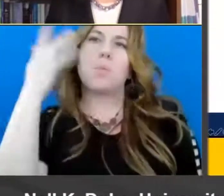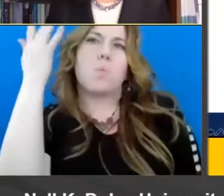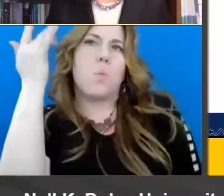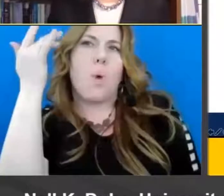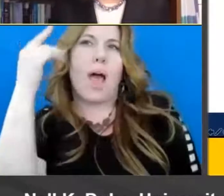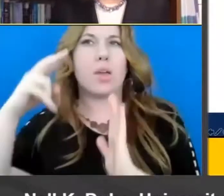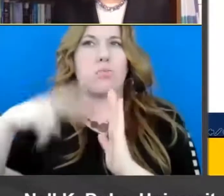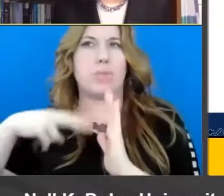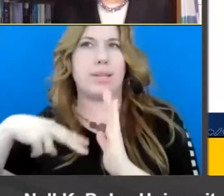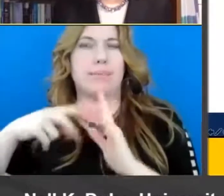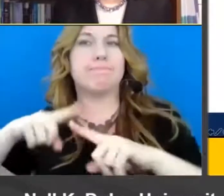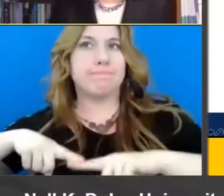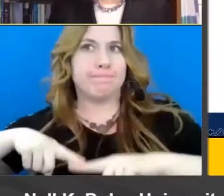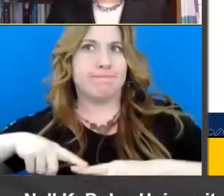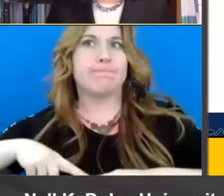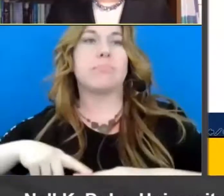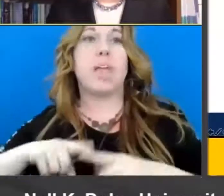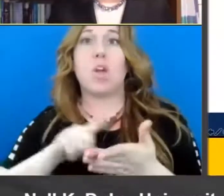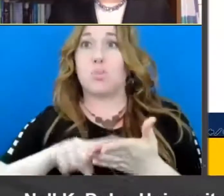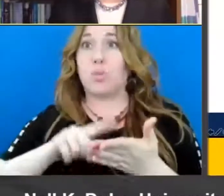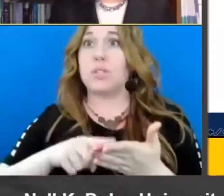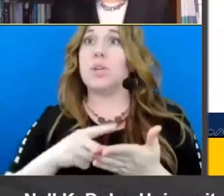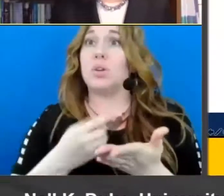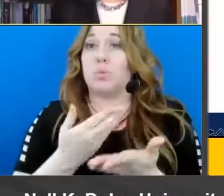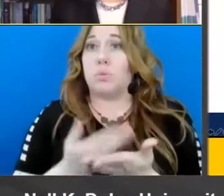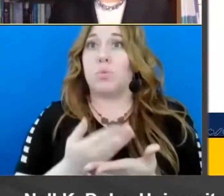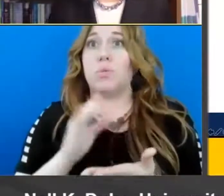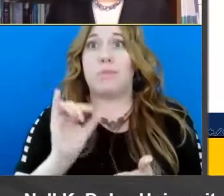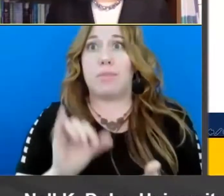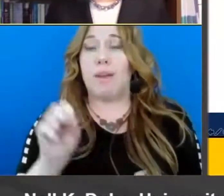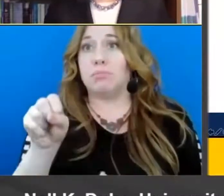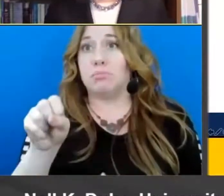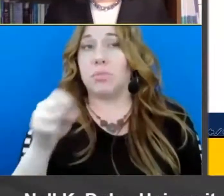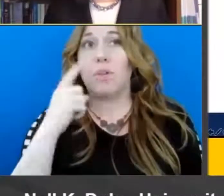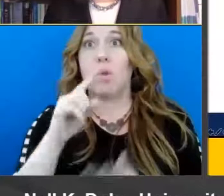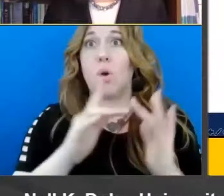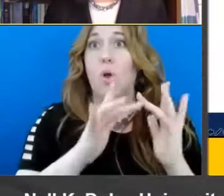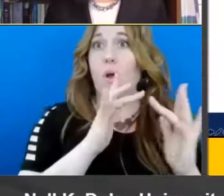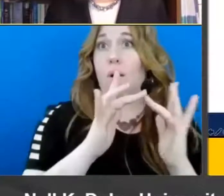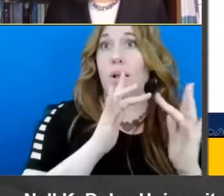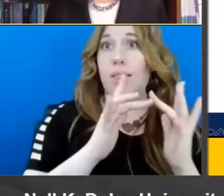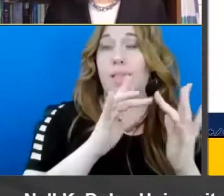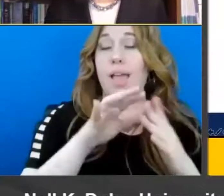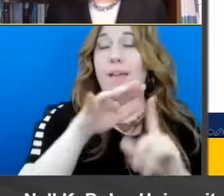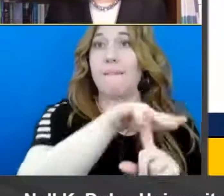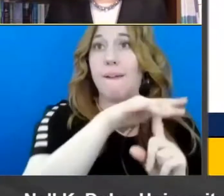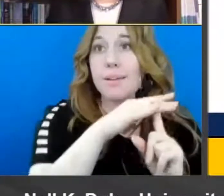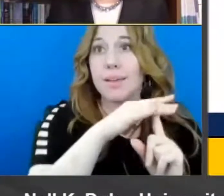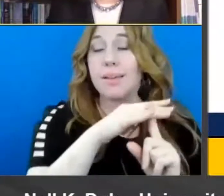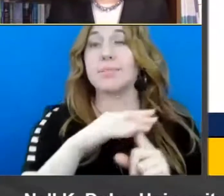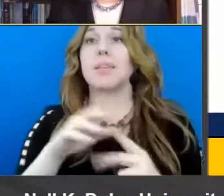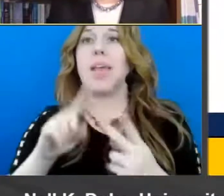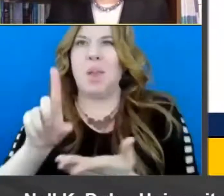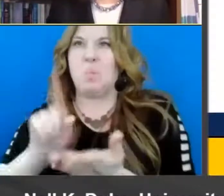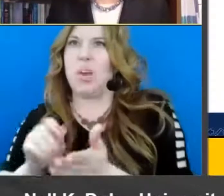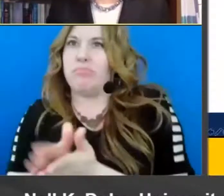reading and uh research has shown that both in um online uh contexts and also in print